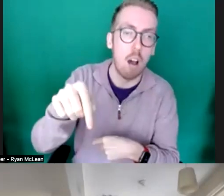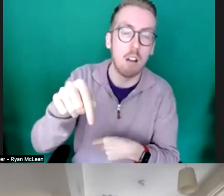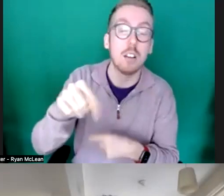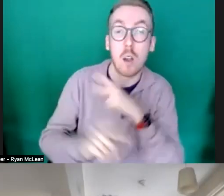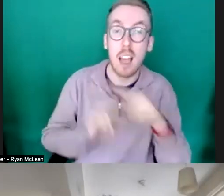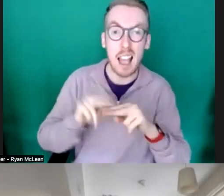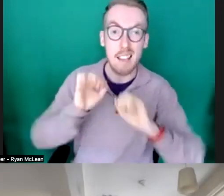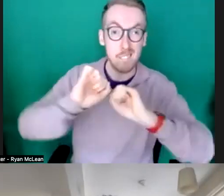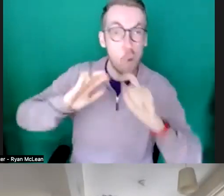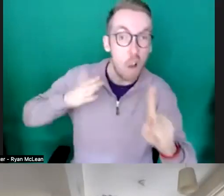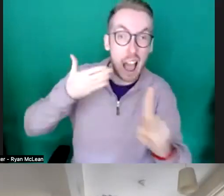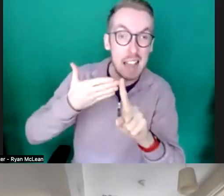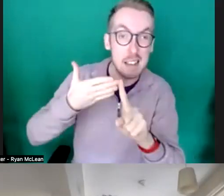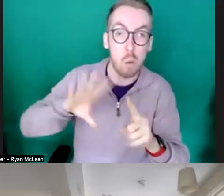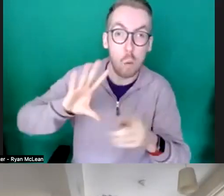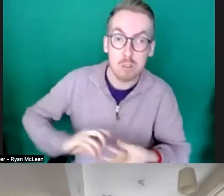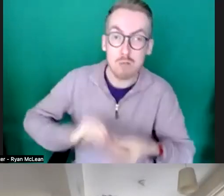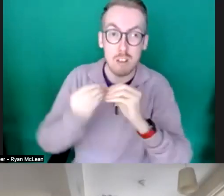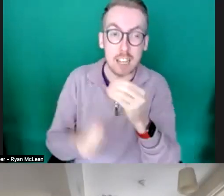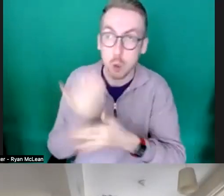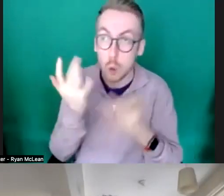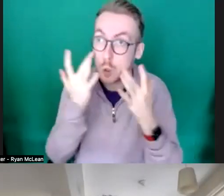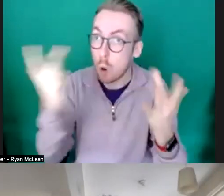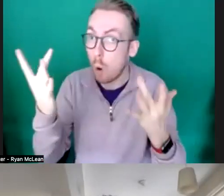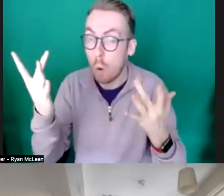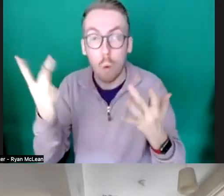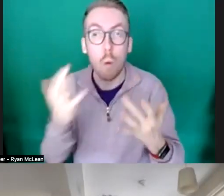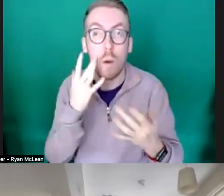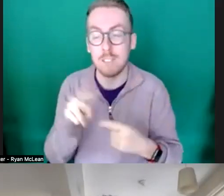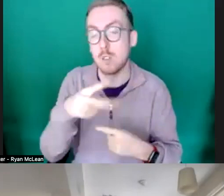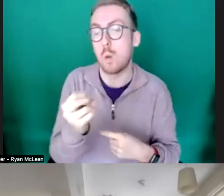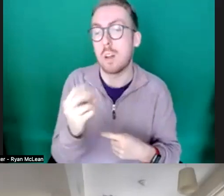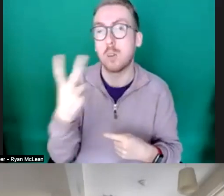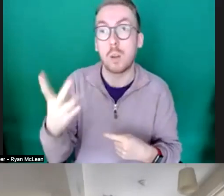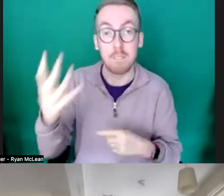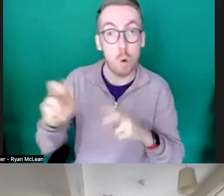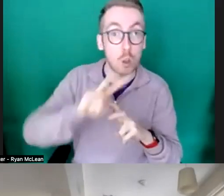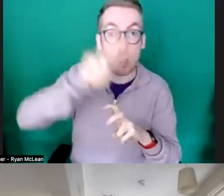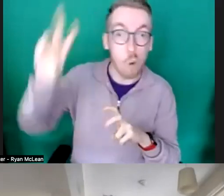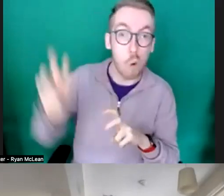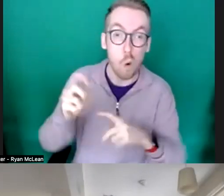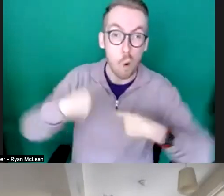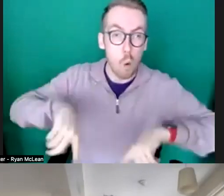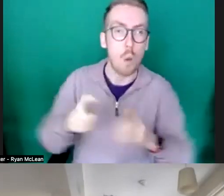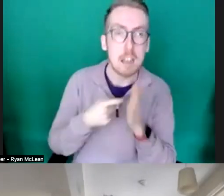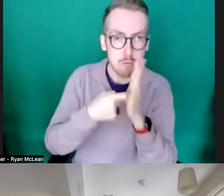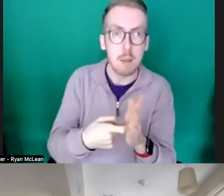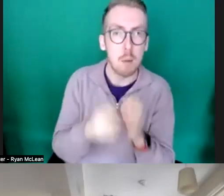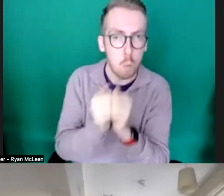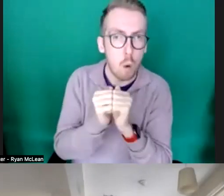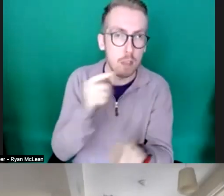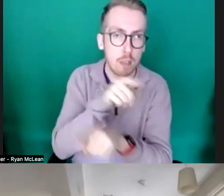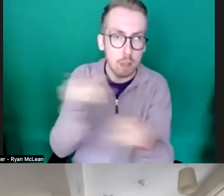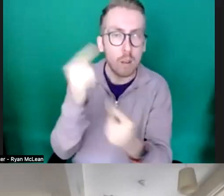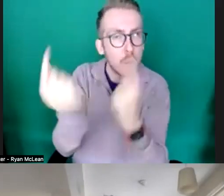um create work create new shows to be touring in 2024 then we would really recommend looking at trying to structure